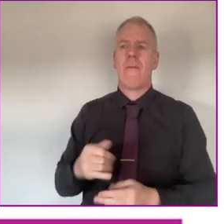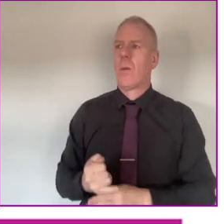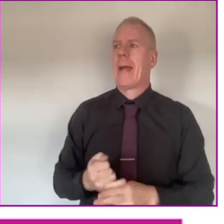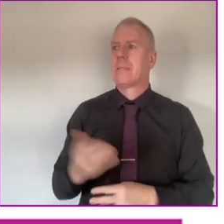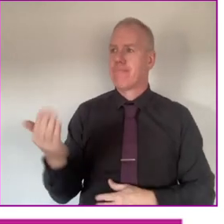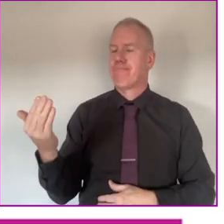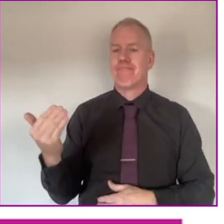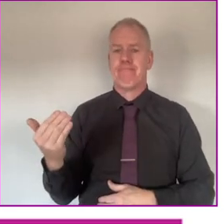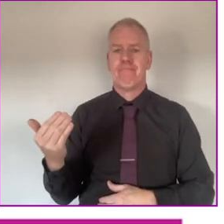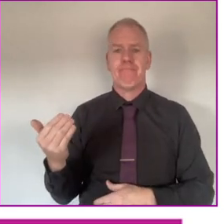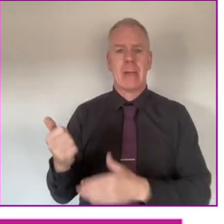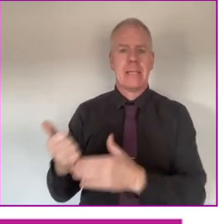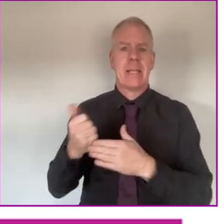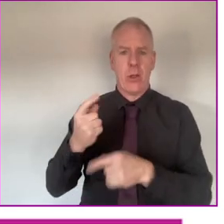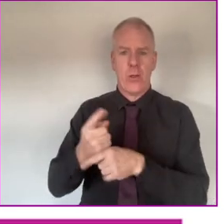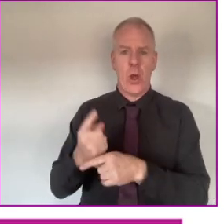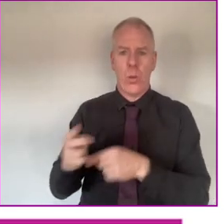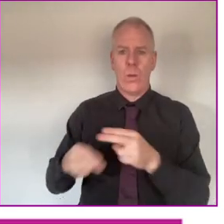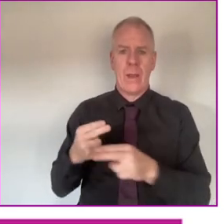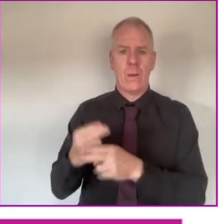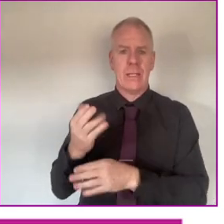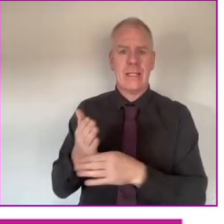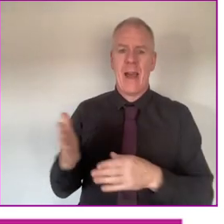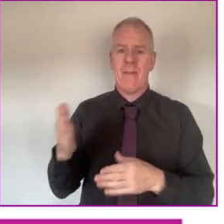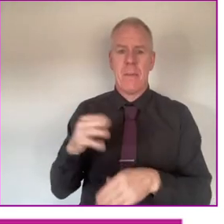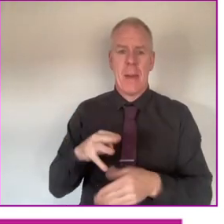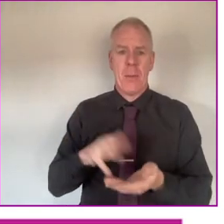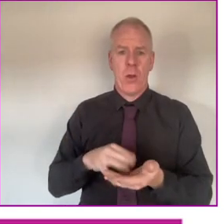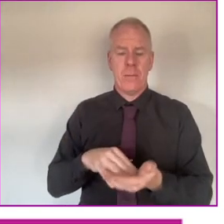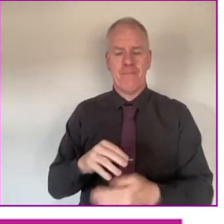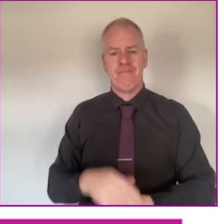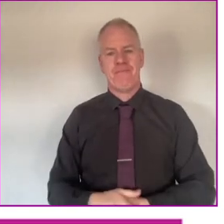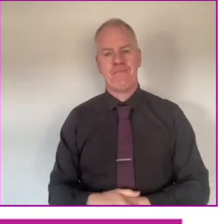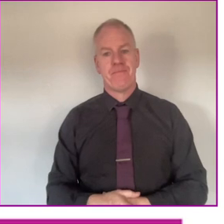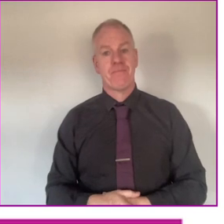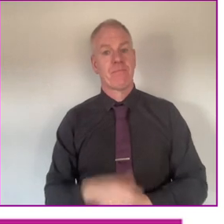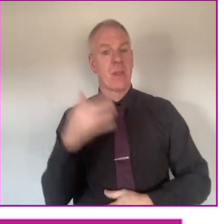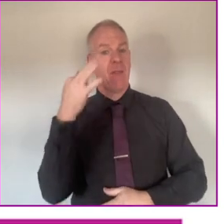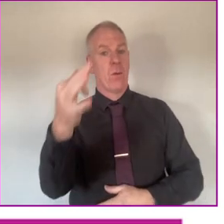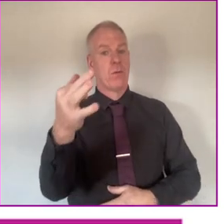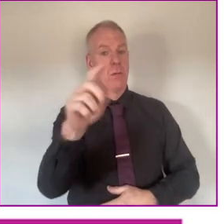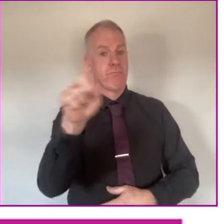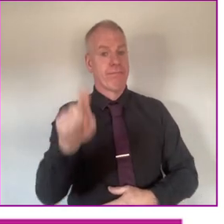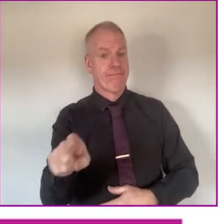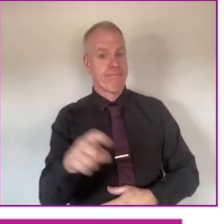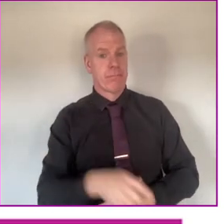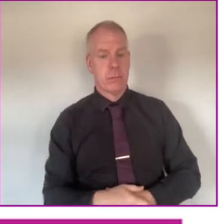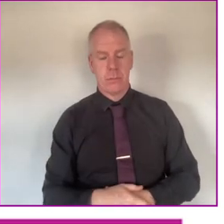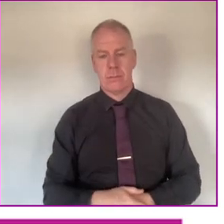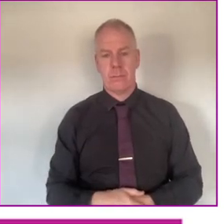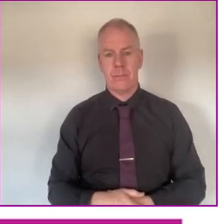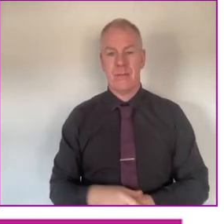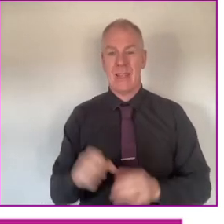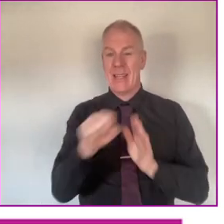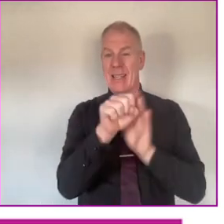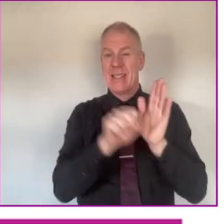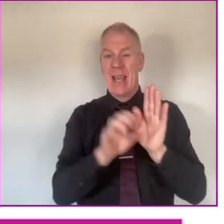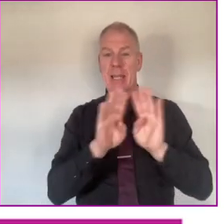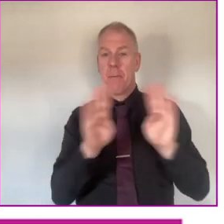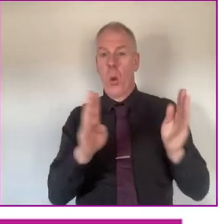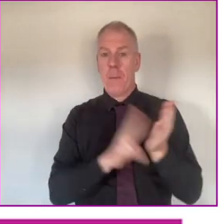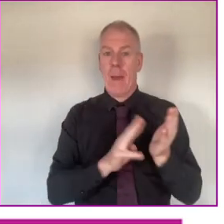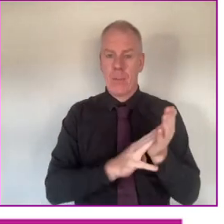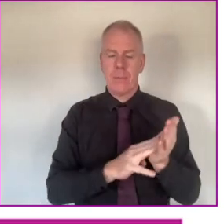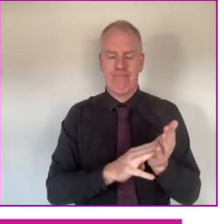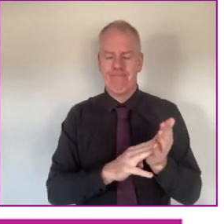we just turn up and go and we wait until there's assistance if there isn't staff there. So in future, I suppose for